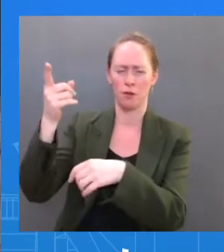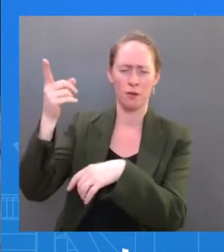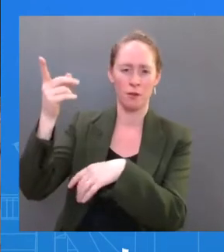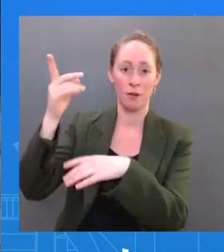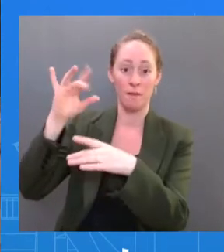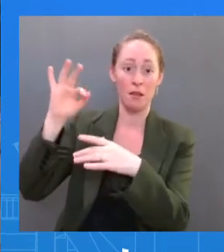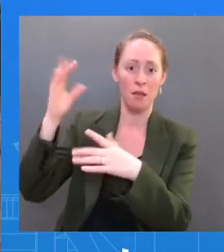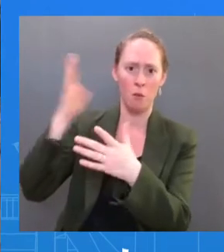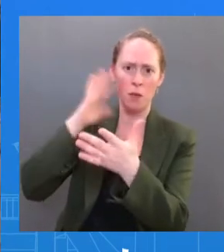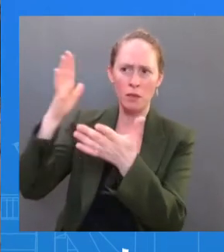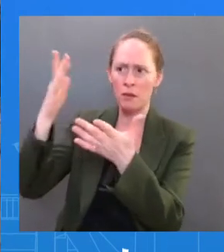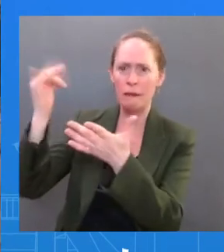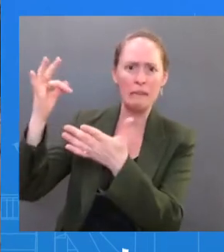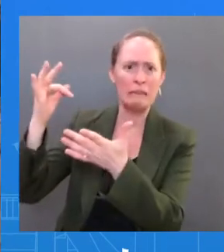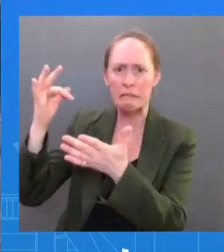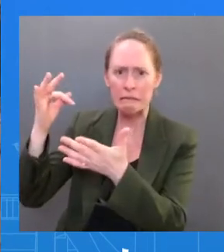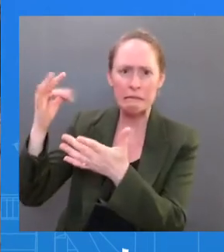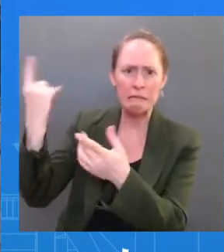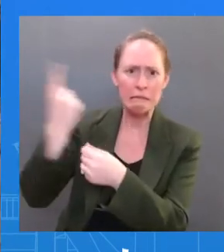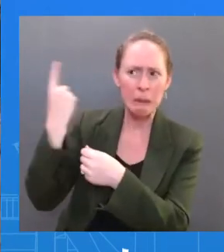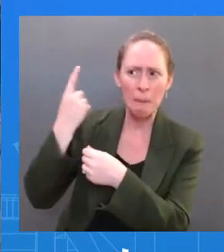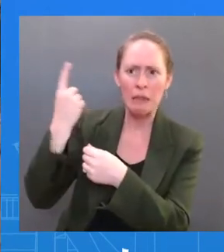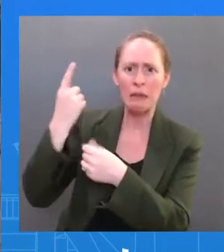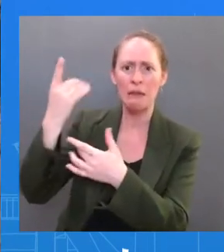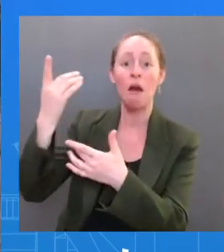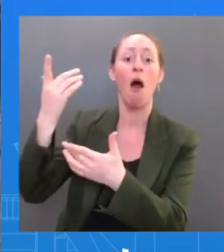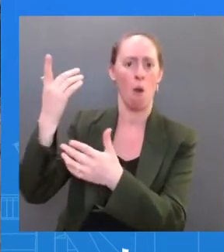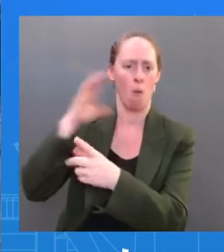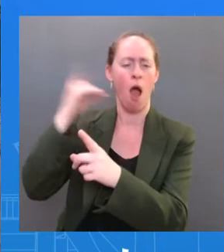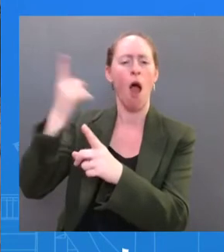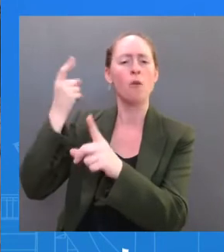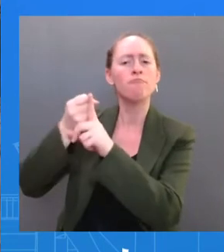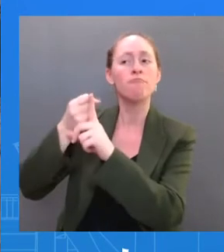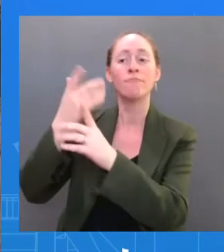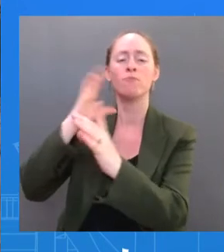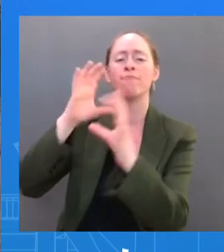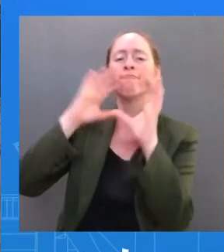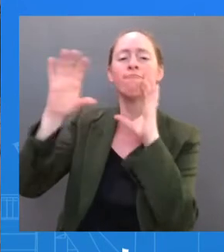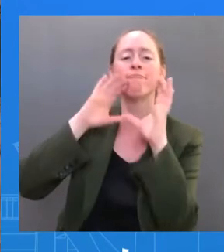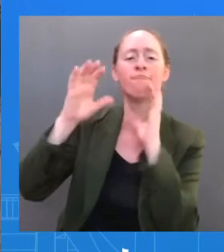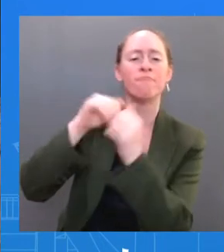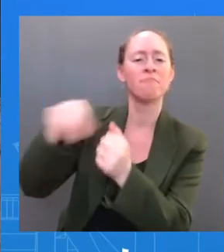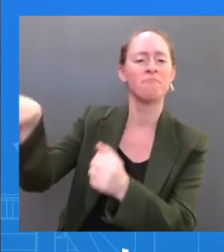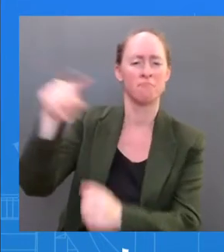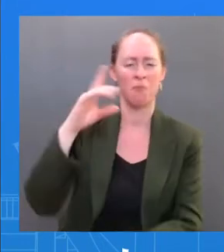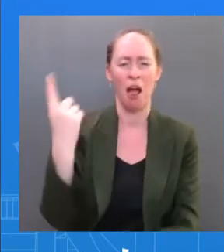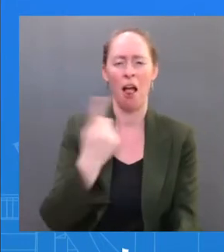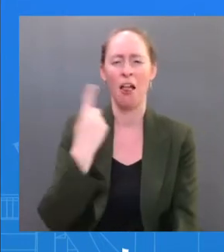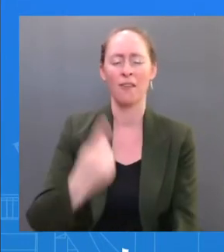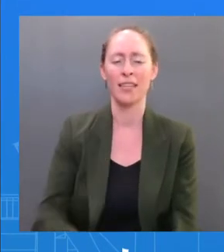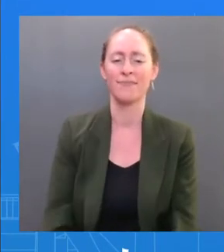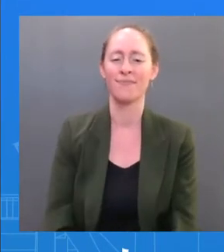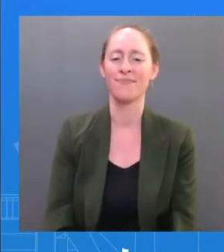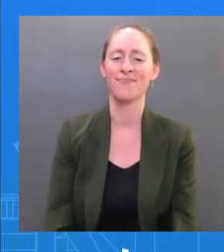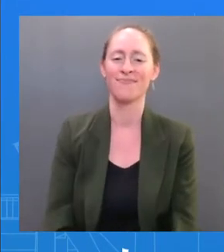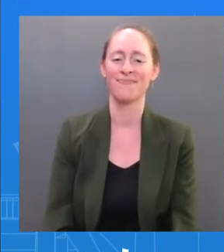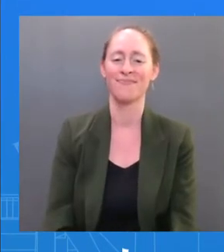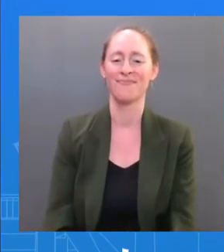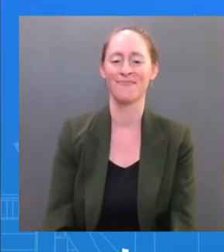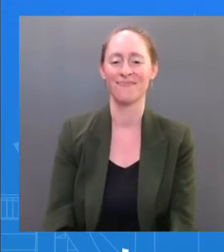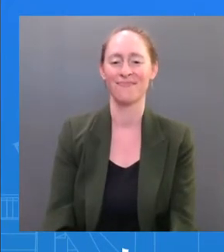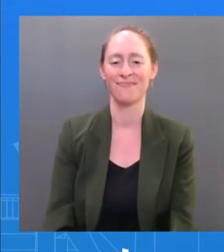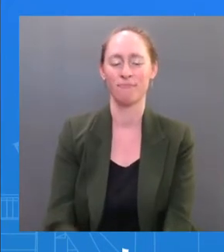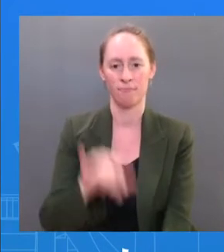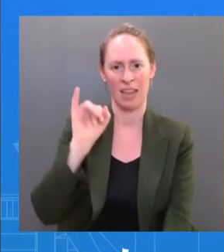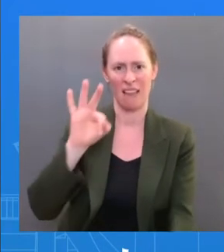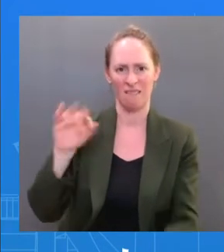worsen? Dr. If someone who gets a Pax Livid, things go — get worse. Do they get — can they get a secondary? Dr. In terms of his clinical care, first of all, Dr. O'Connor is going to